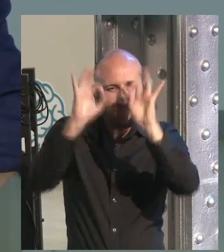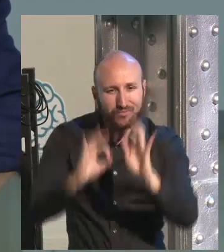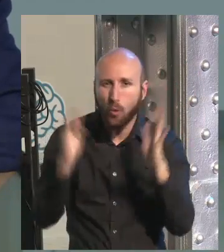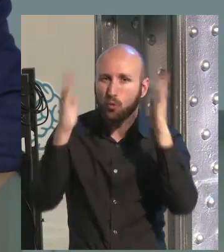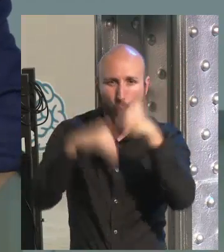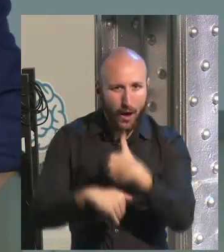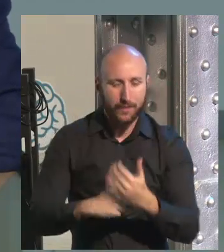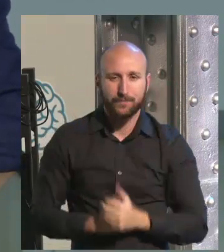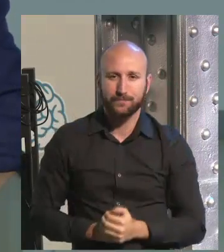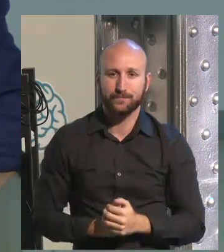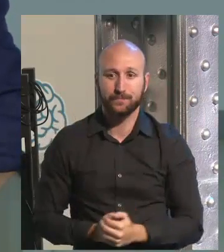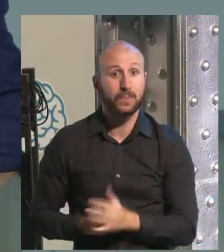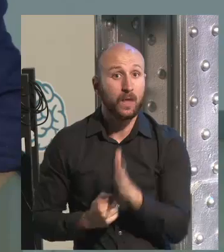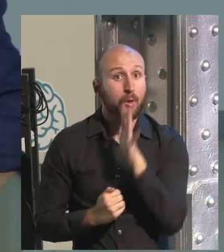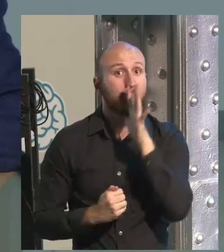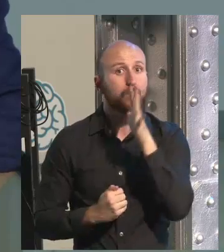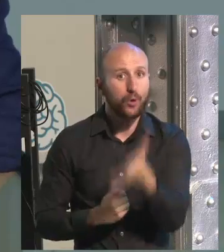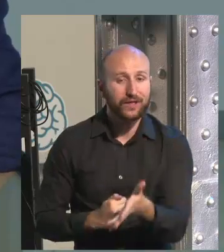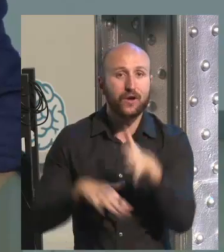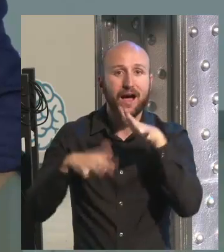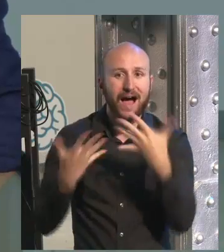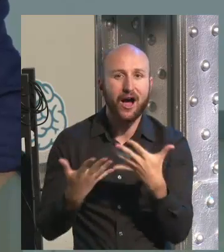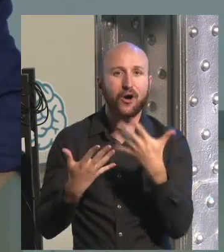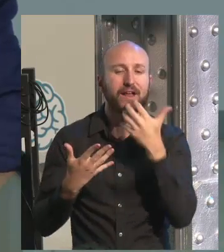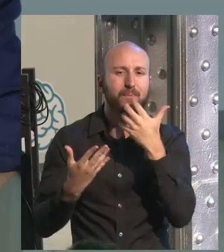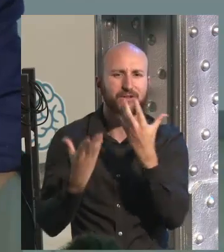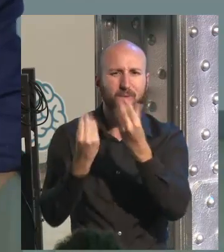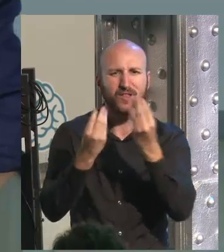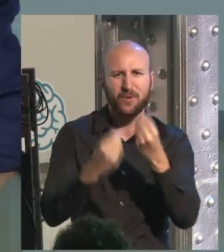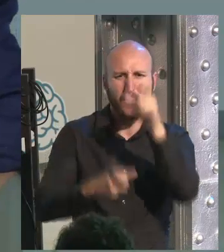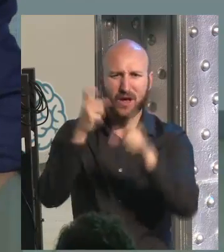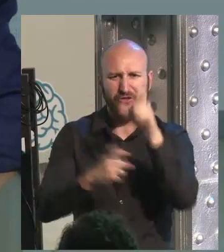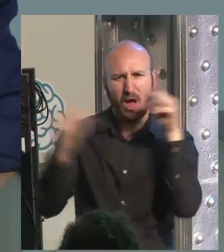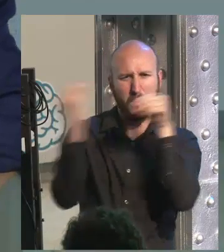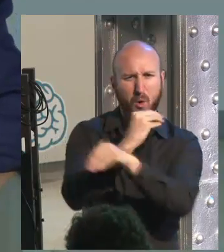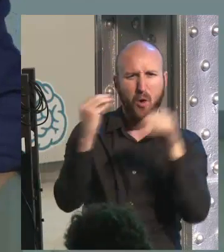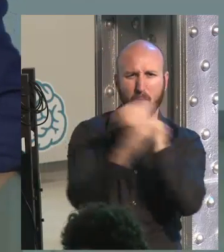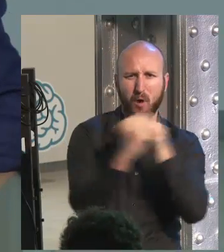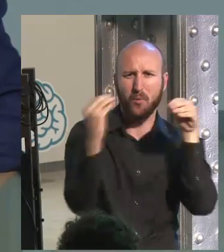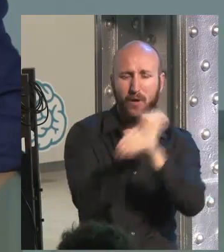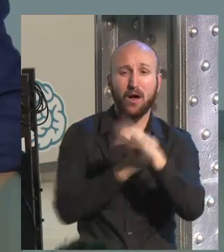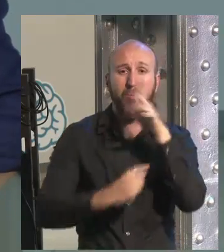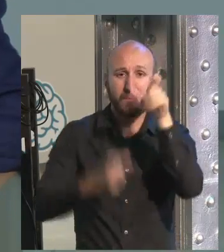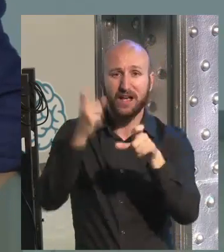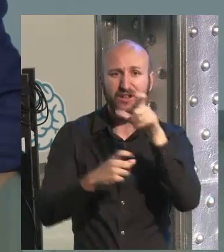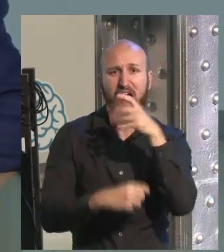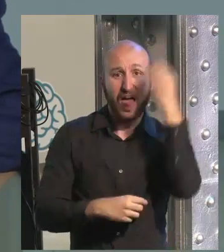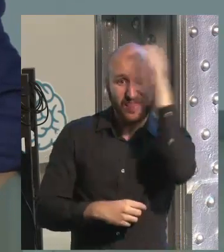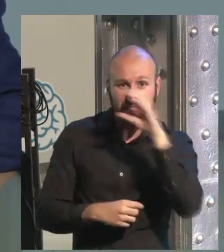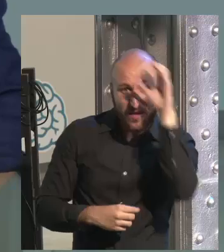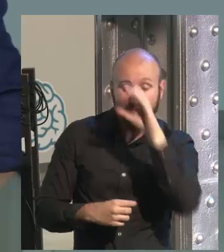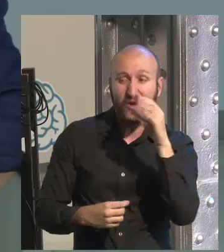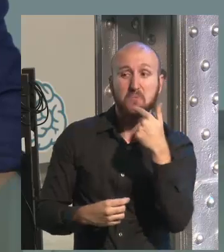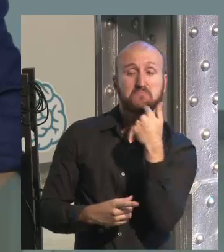using this approach. That's why we receive so much criticism